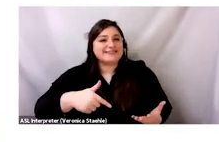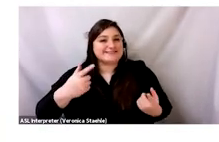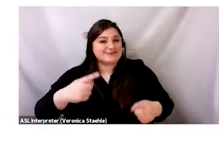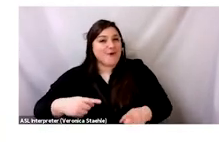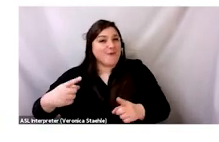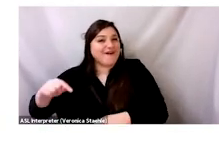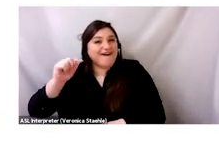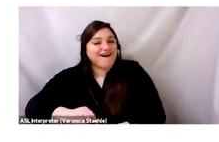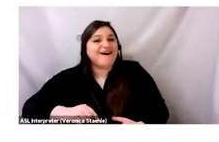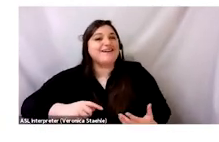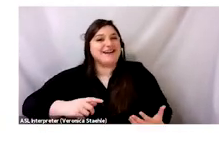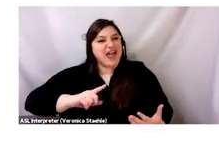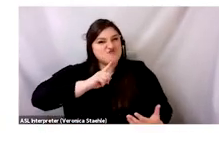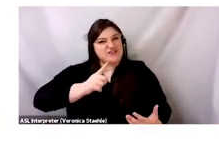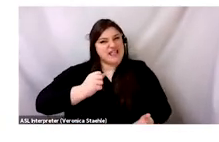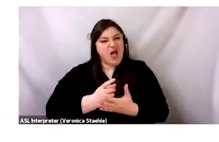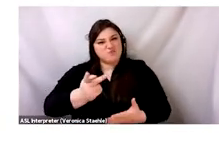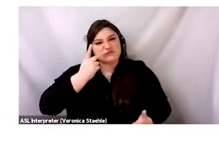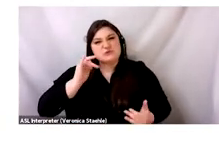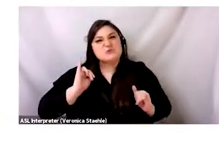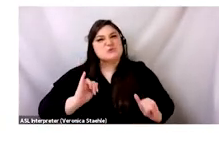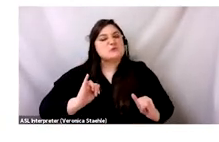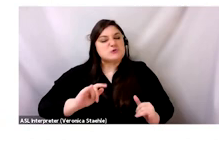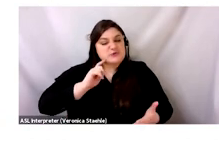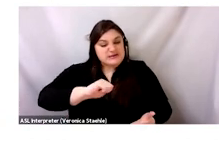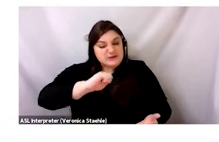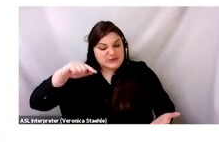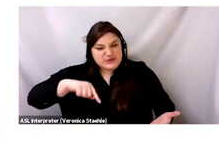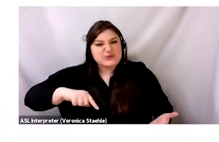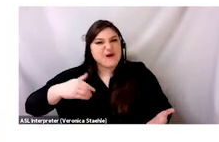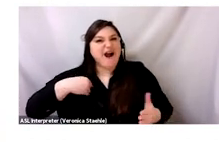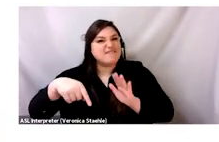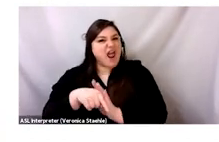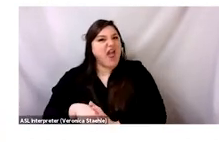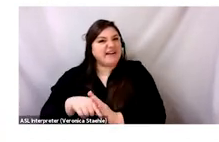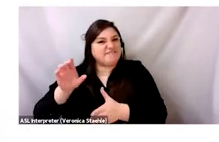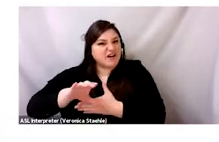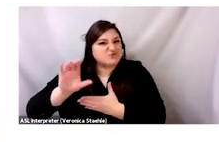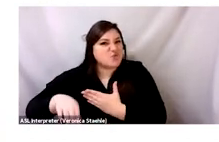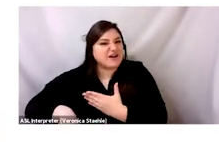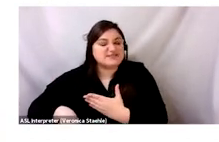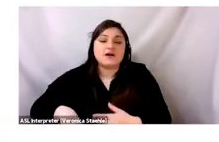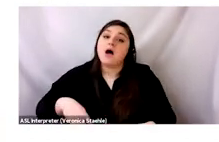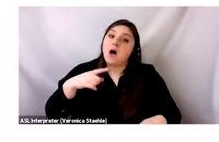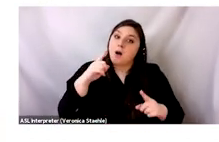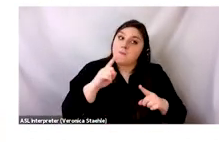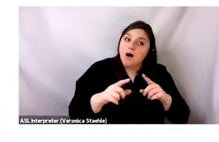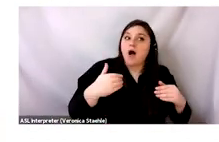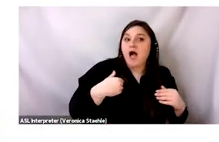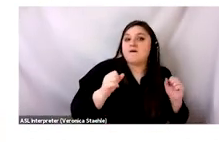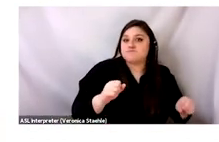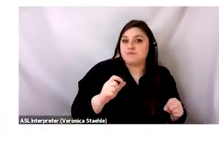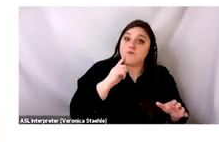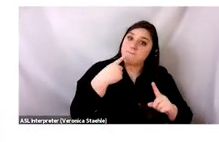dealing with and how it really has a negative side and a positive side and how we